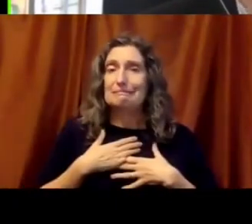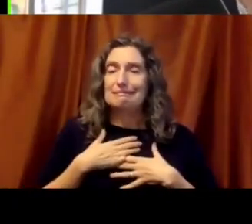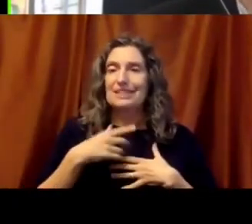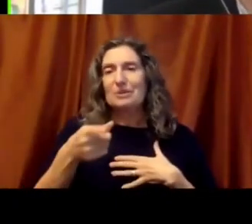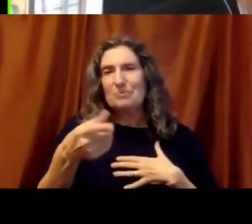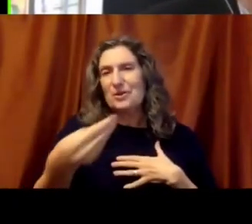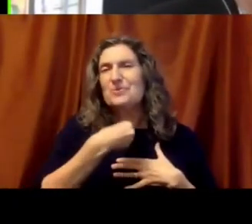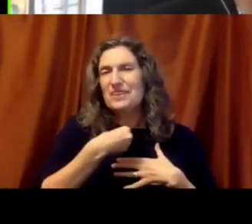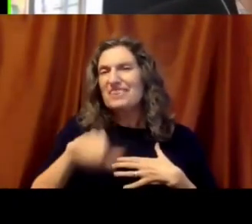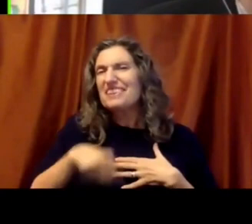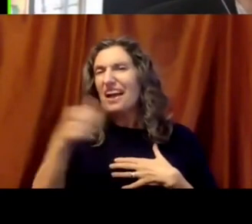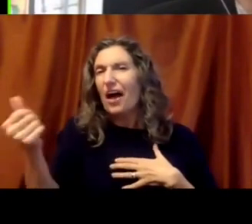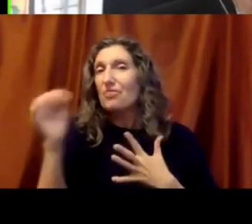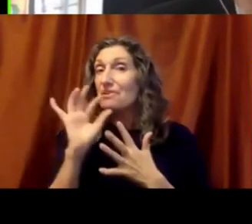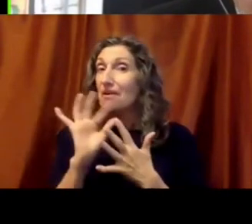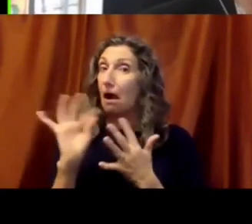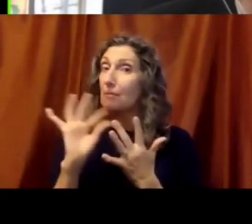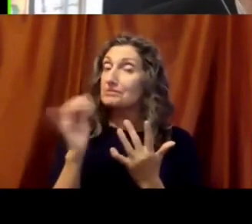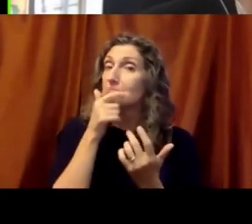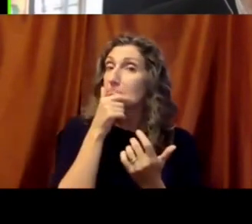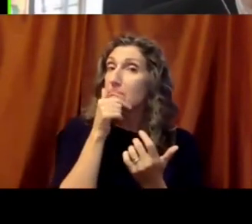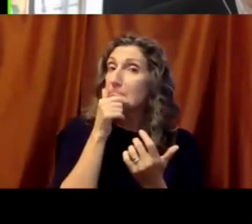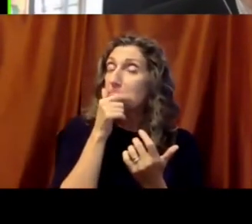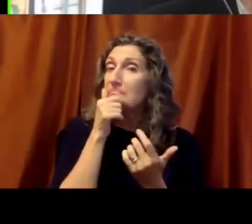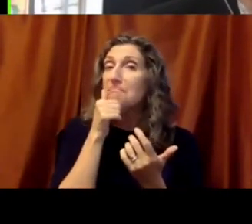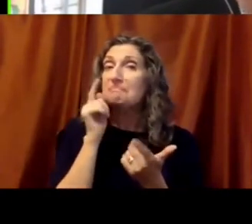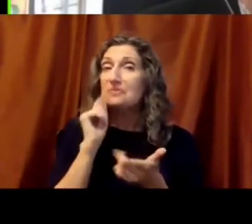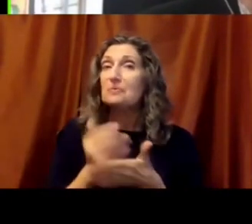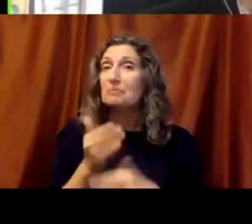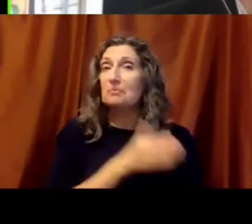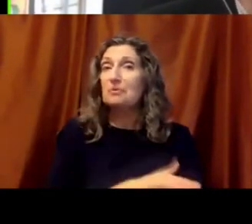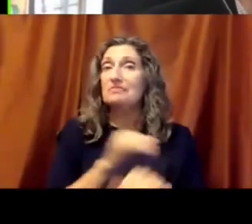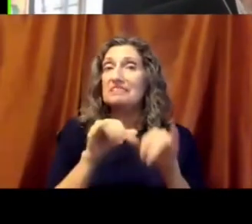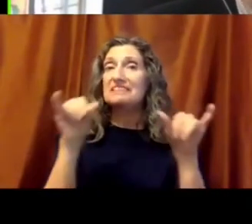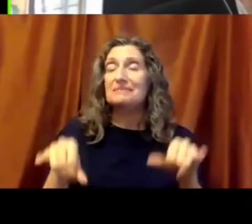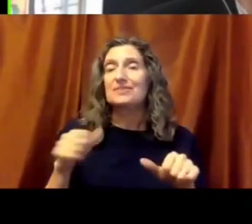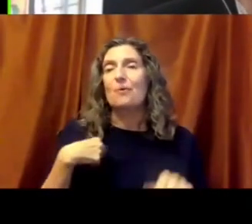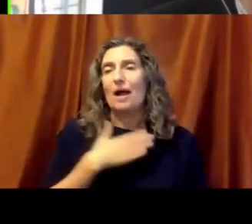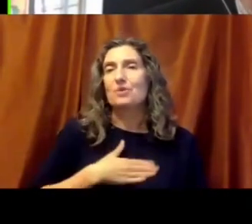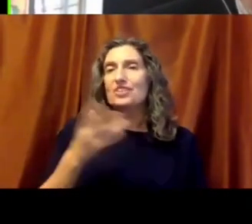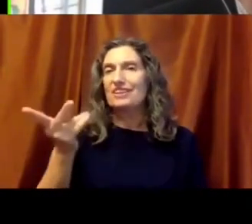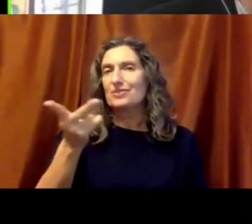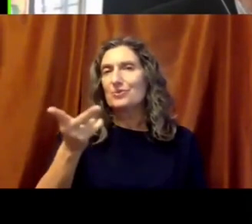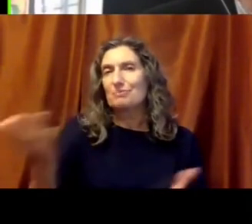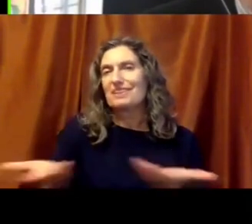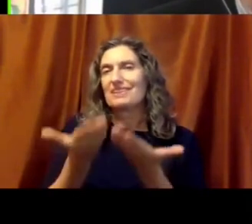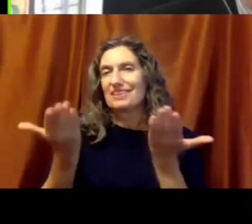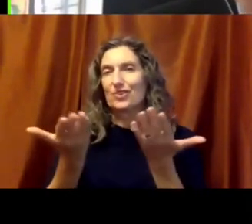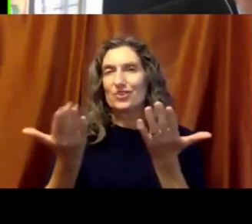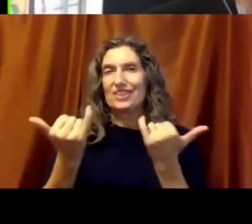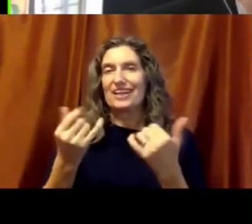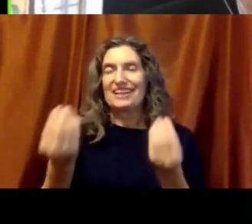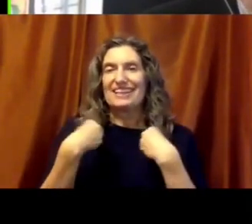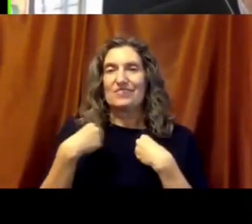us another path down that direction. And I so appreciate you coming today and giving us this